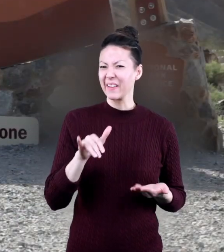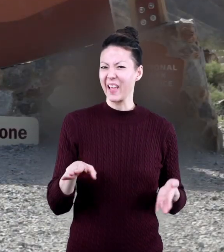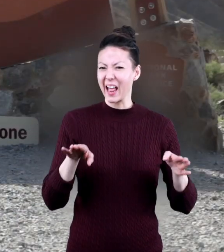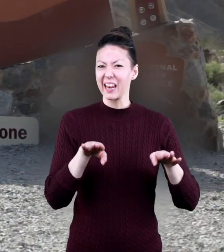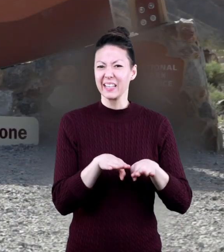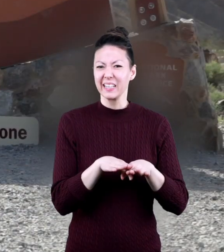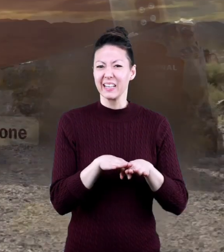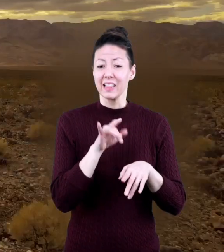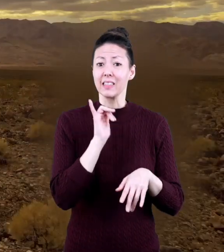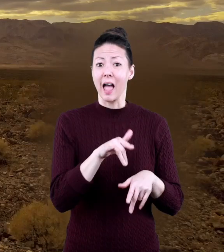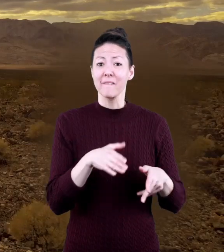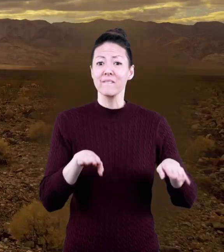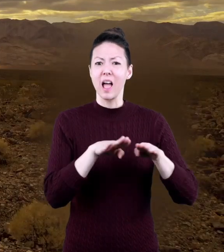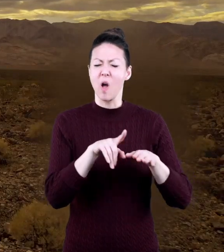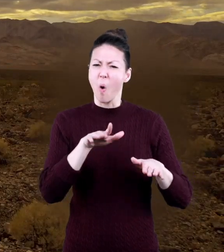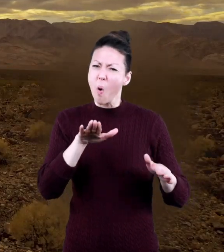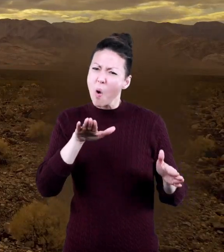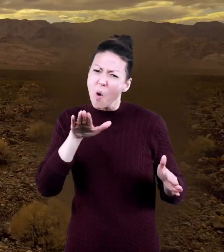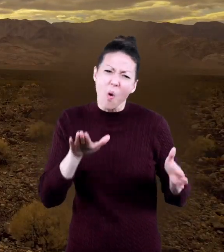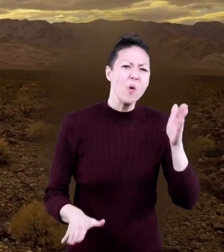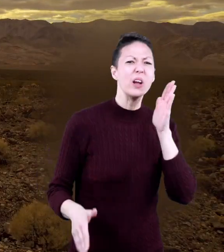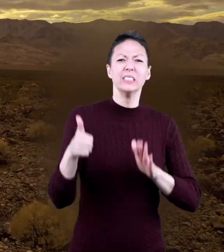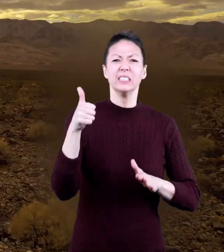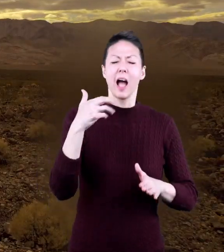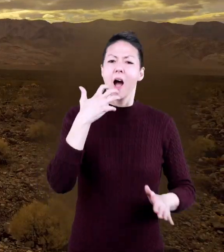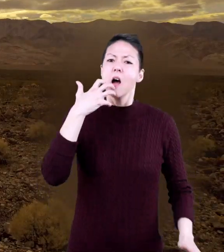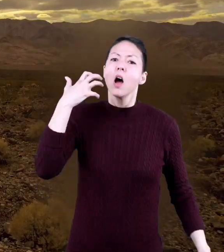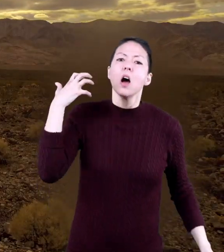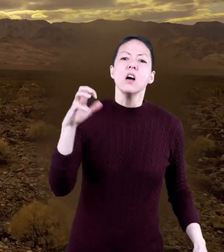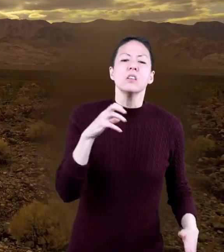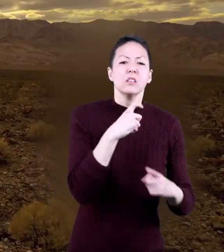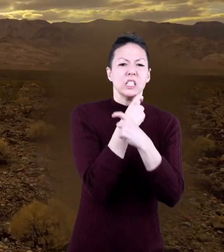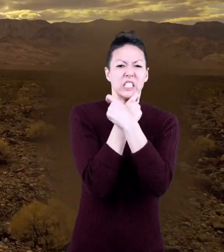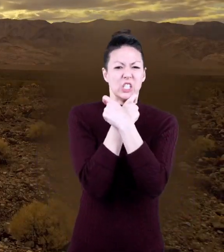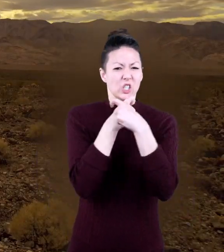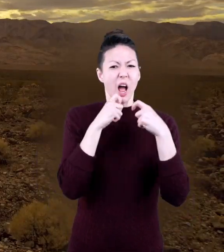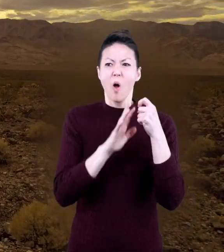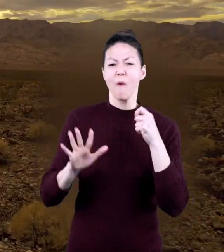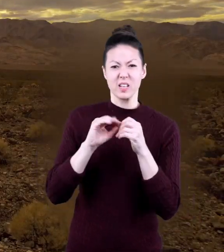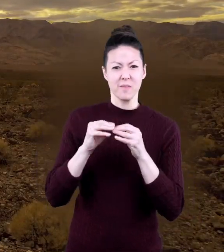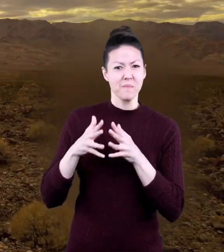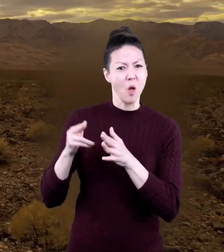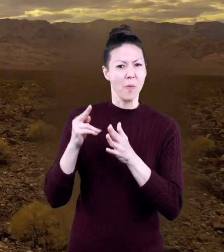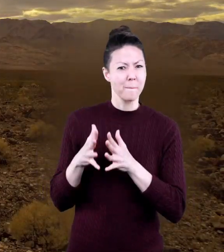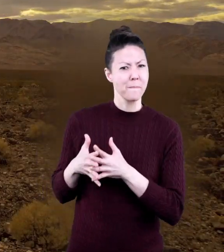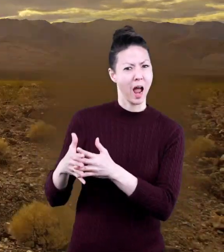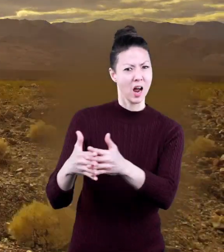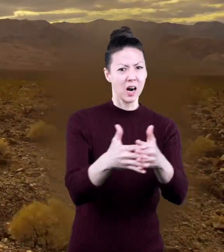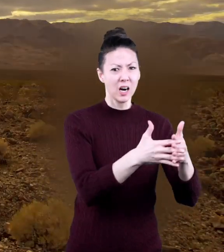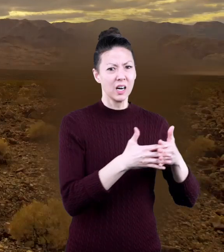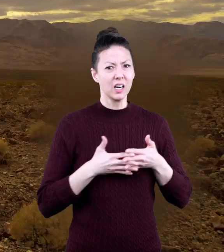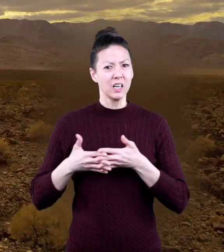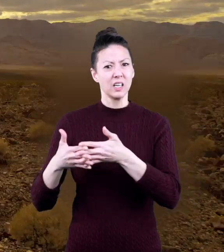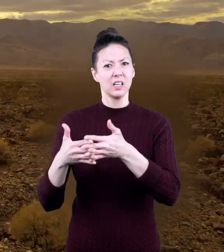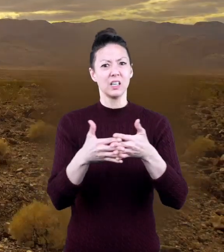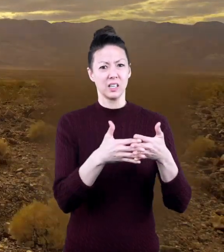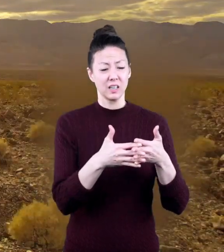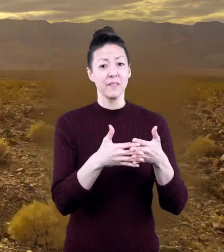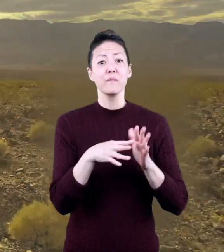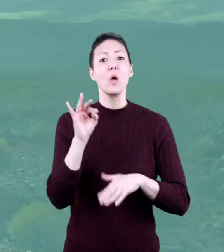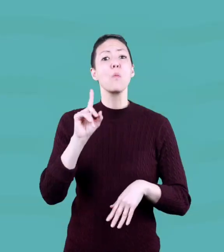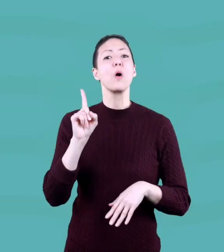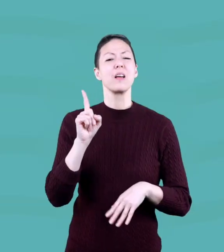Valley. This valley is the lowest, hottest, and driest area in all of North America.